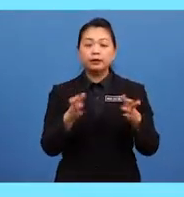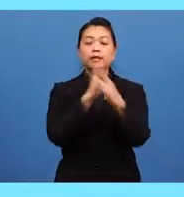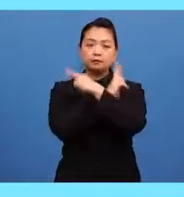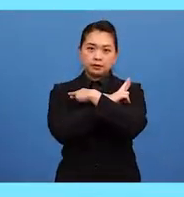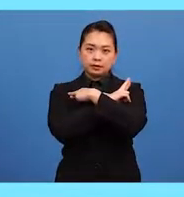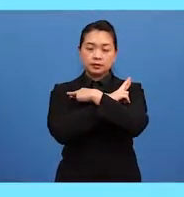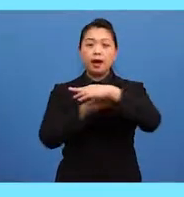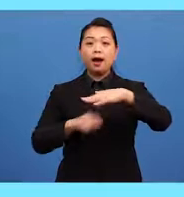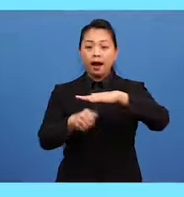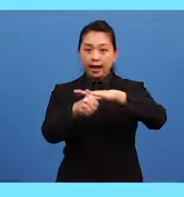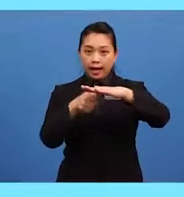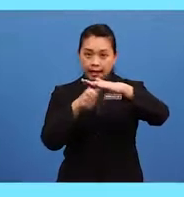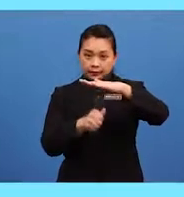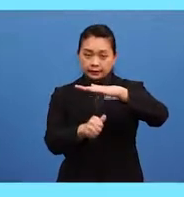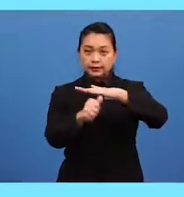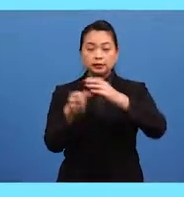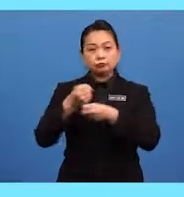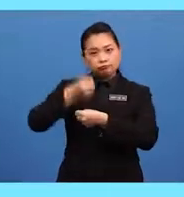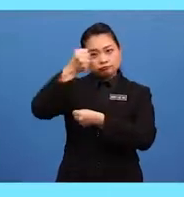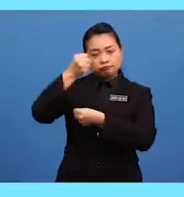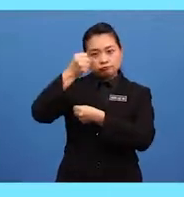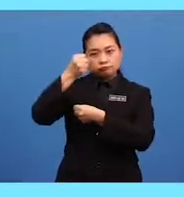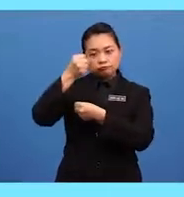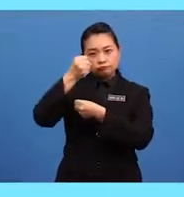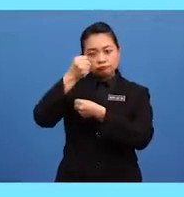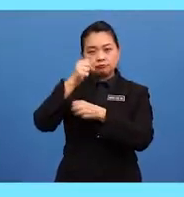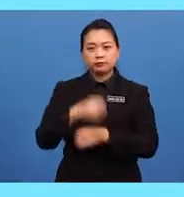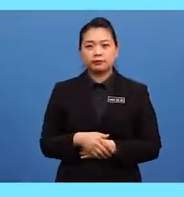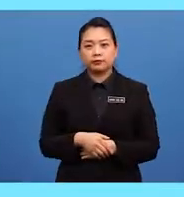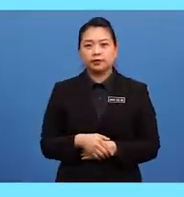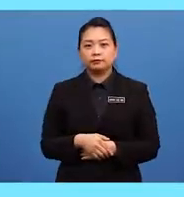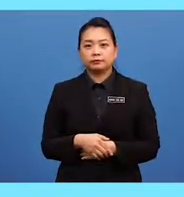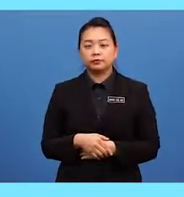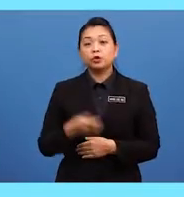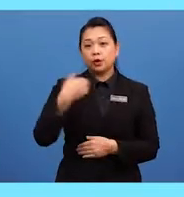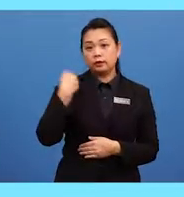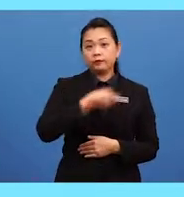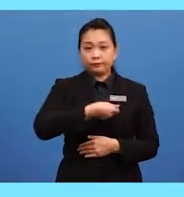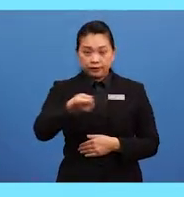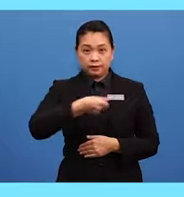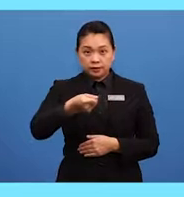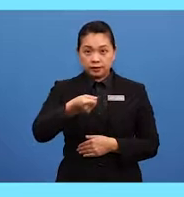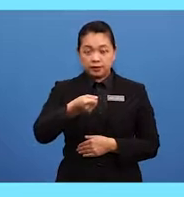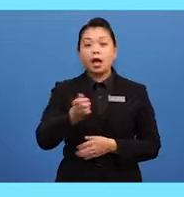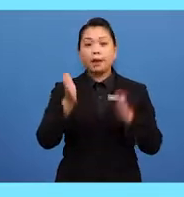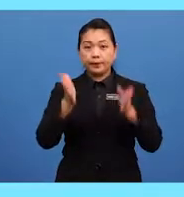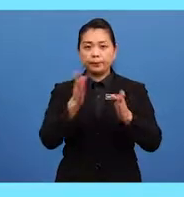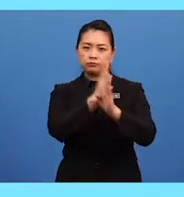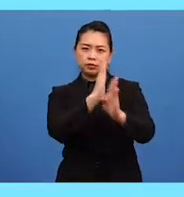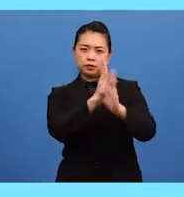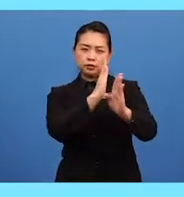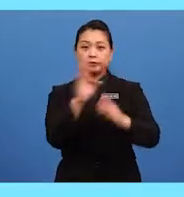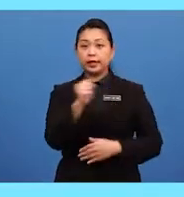dogs, dogs catching the frisbees thrown at them, people lining up to get ice creams,